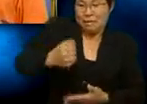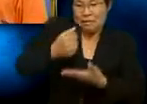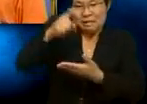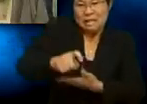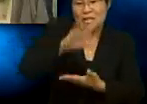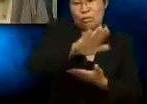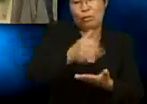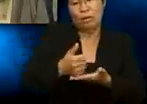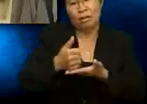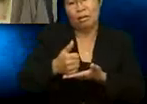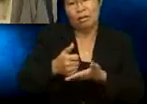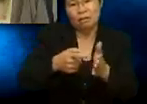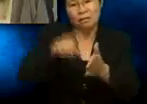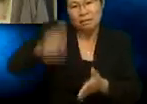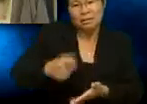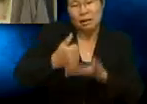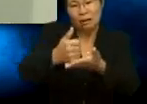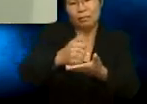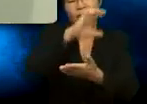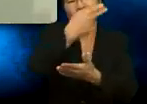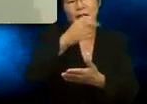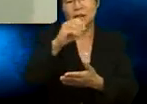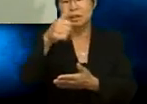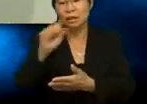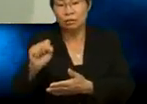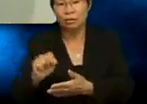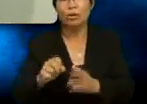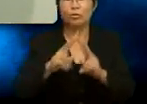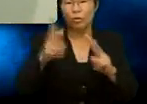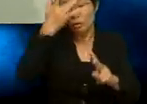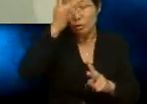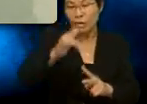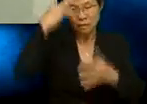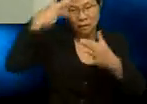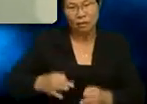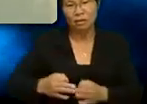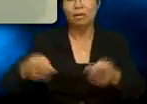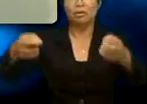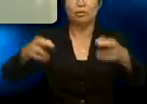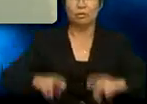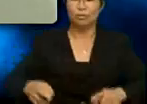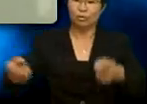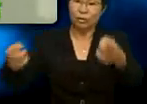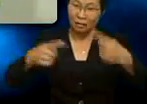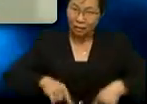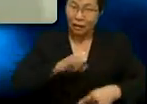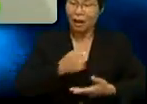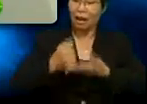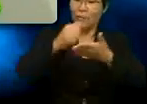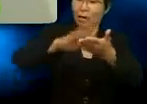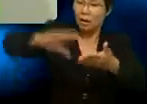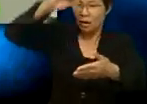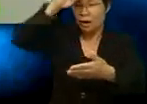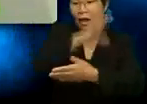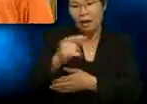Chaos. A very wise decision. In return, I need you to help me learn and understand